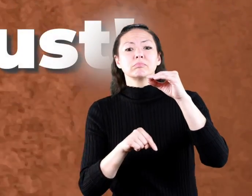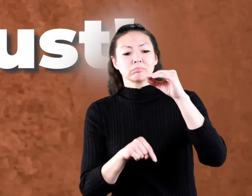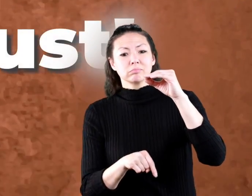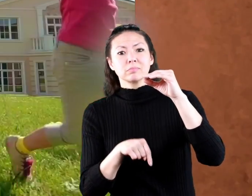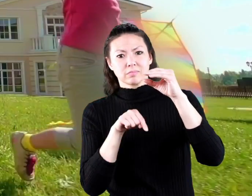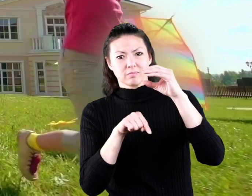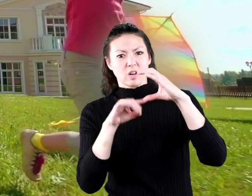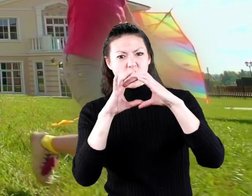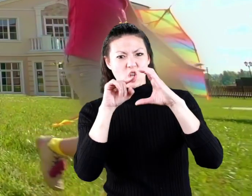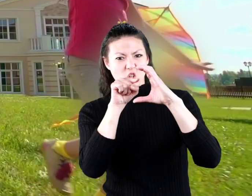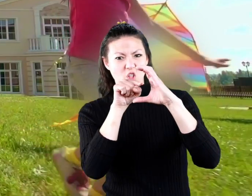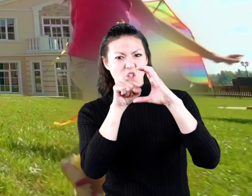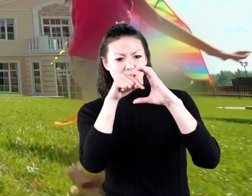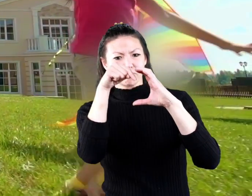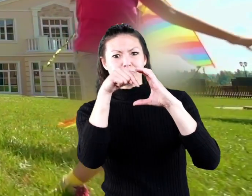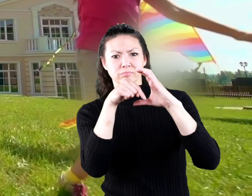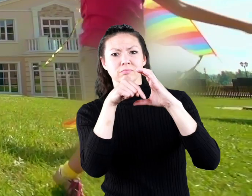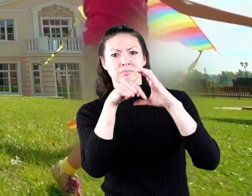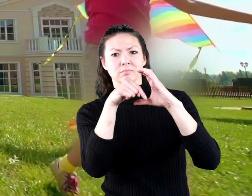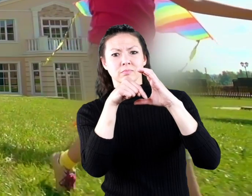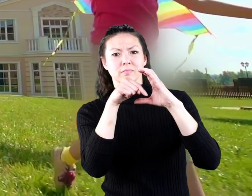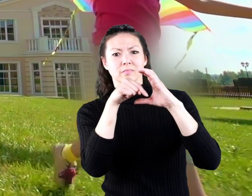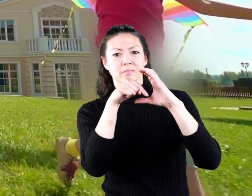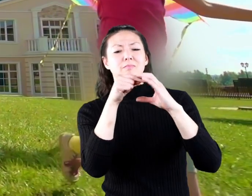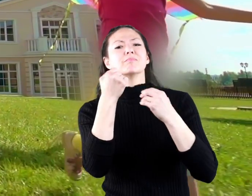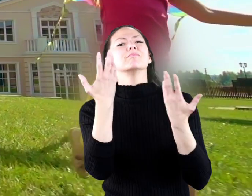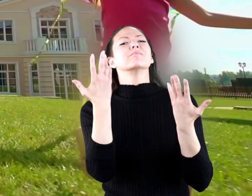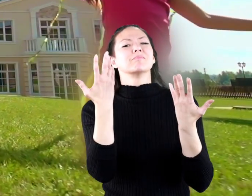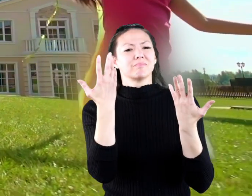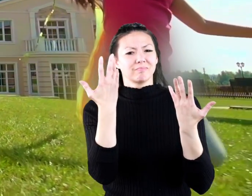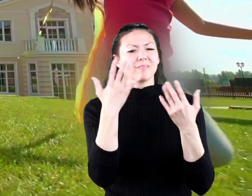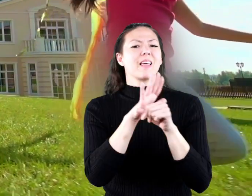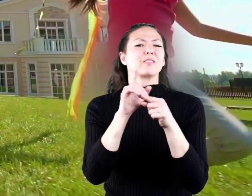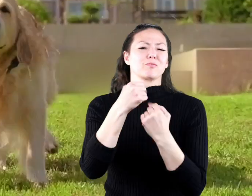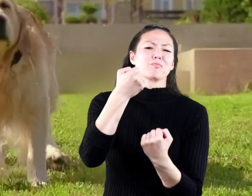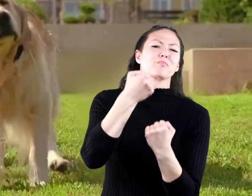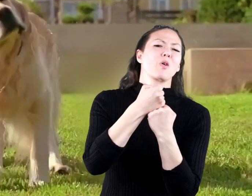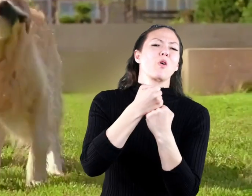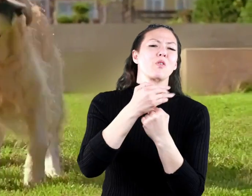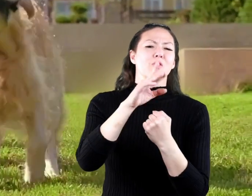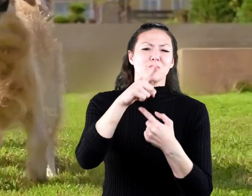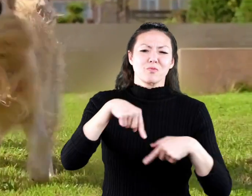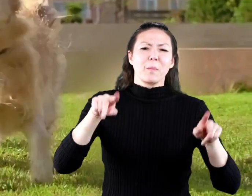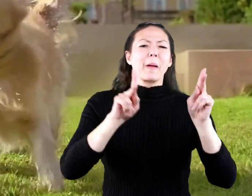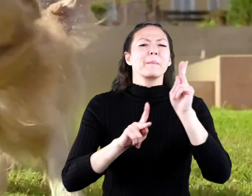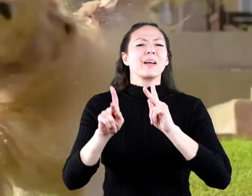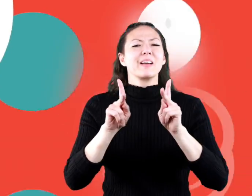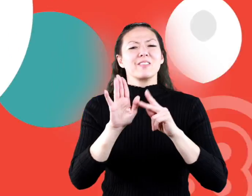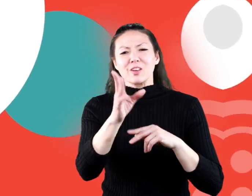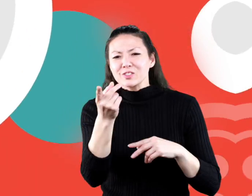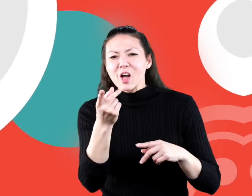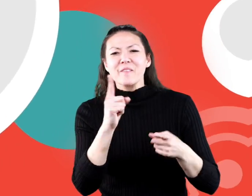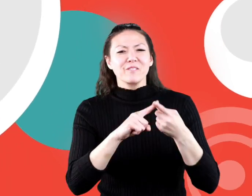crust under your feet definitely enough to support you and your friends and even your dog